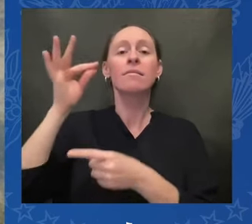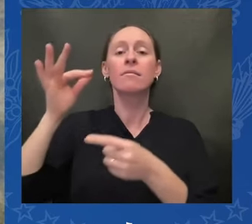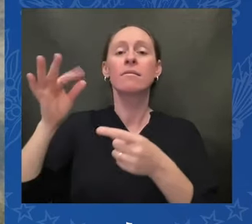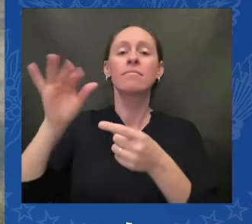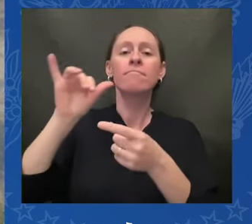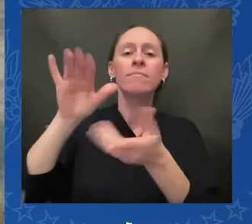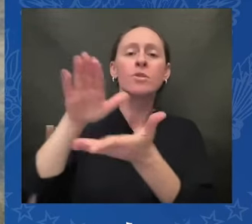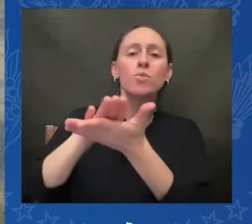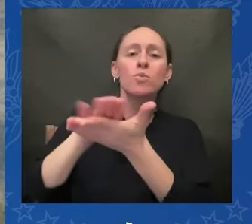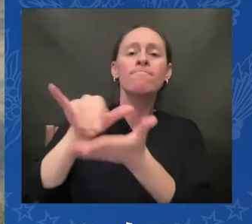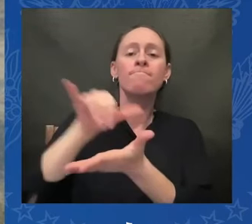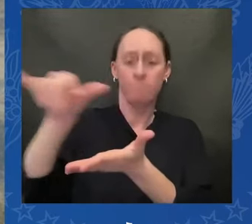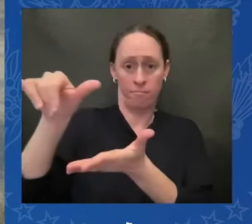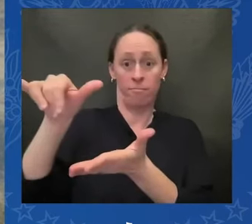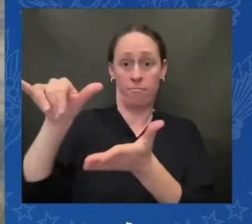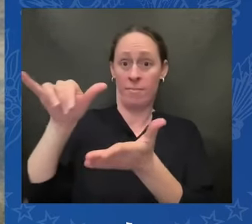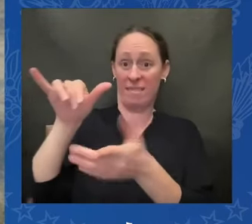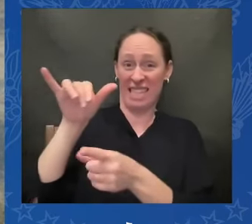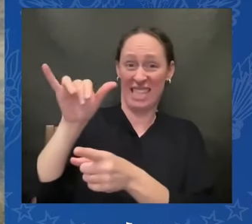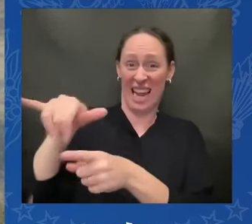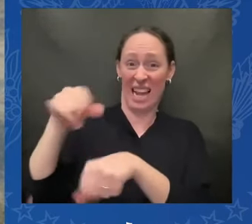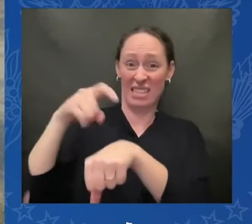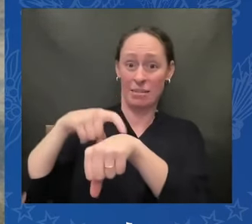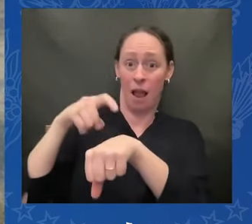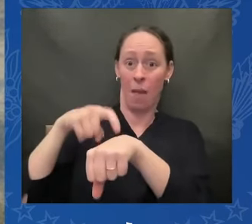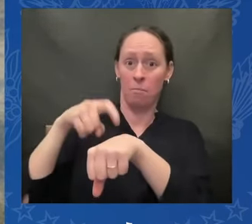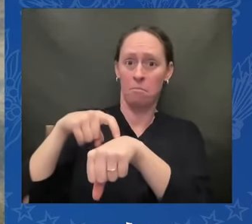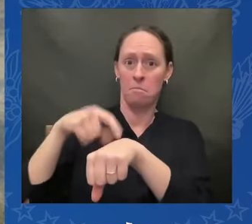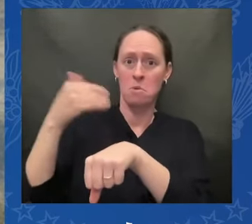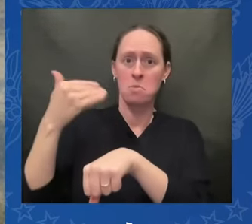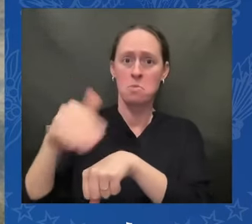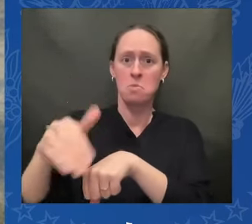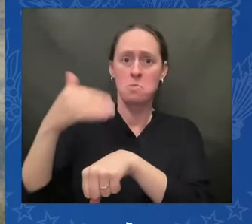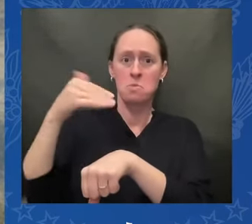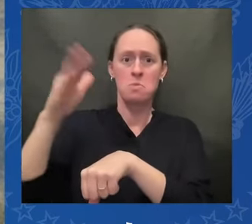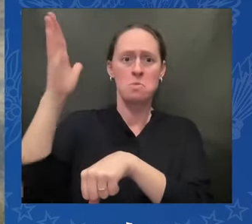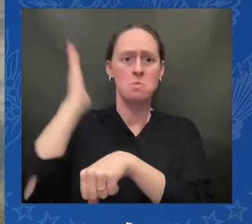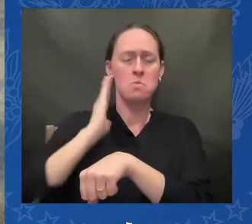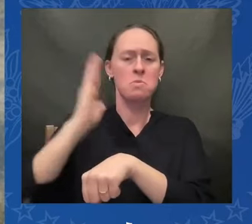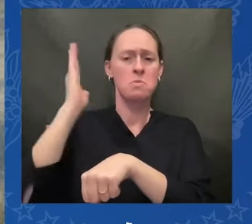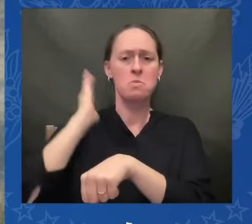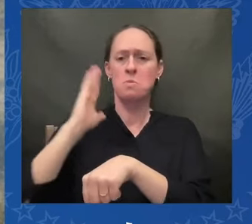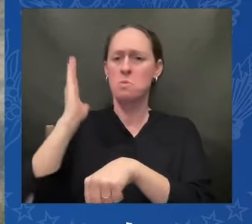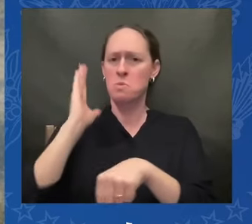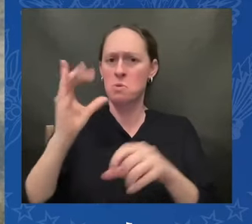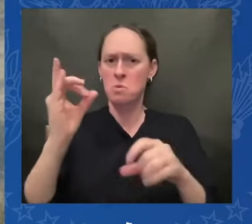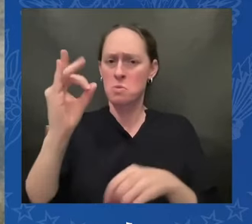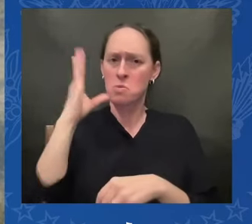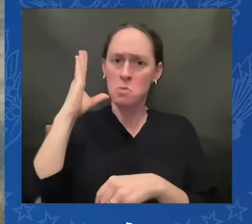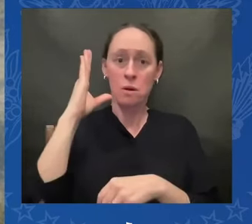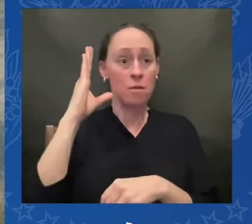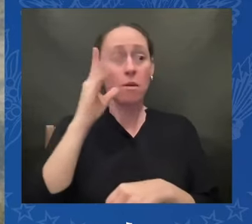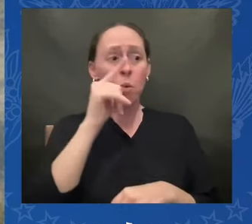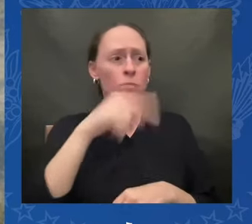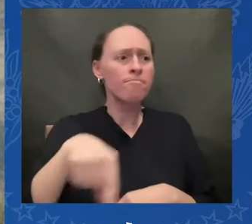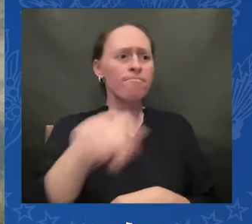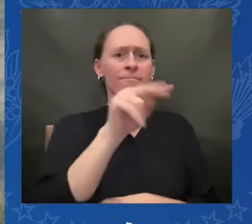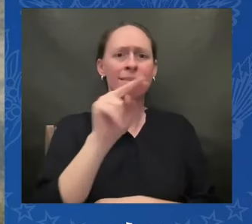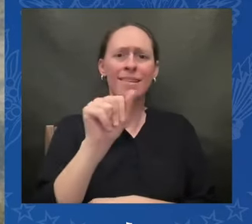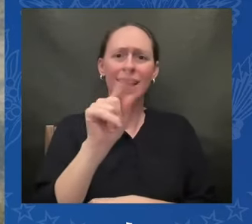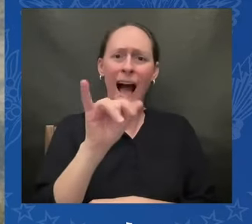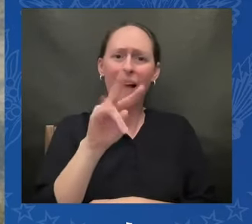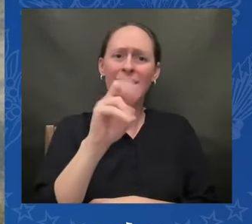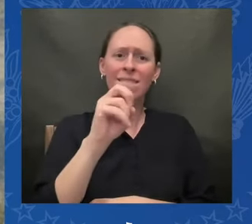eradicate native peoples my maternal grandparents were only eight years old when they were stolen from their communities